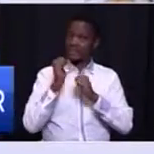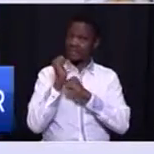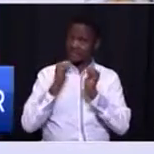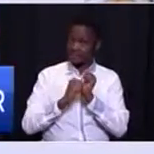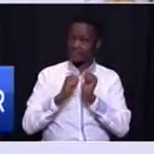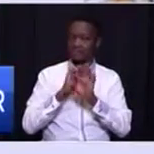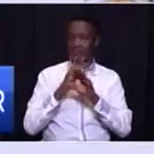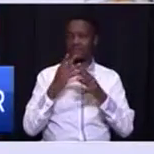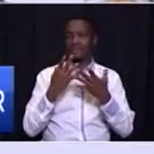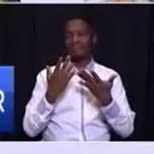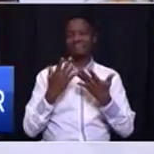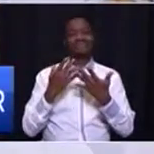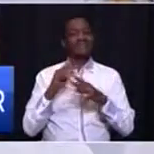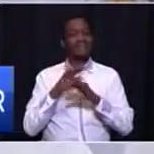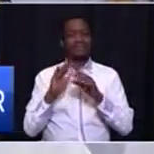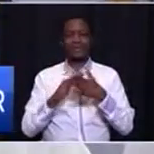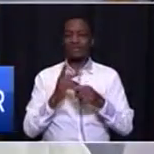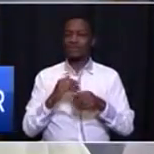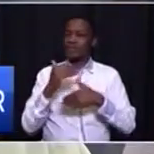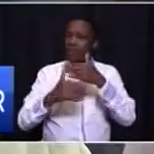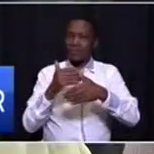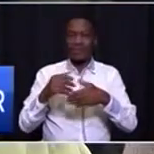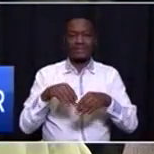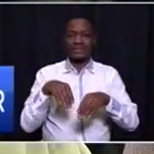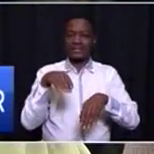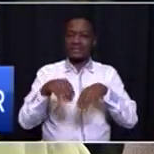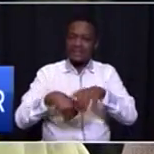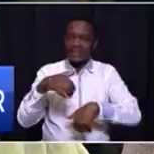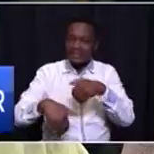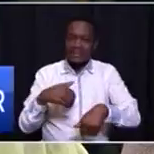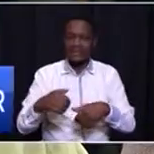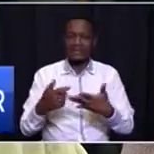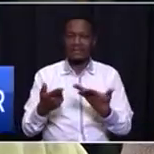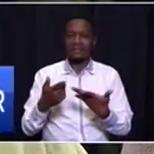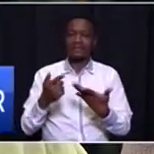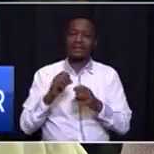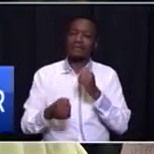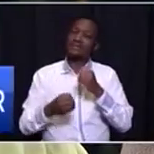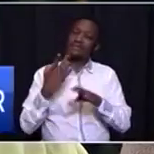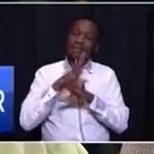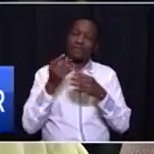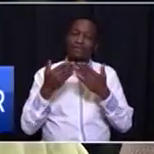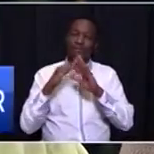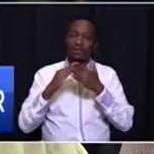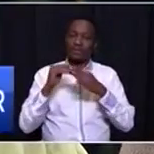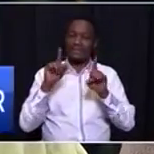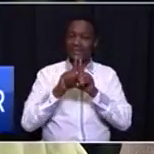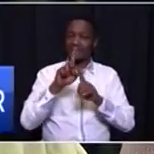of ongoing digging and digging in the mining area. Some of the communities like River Lee,